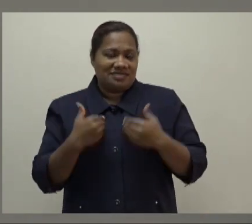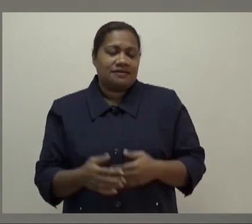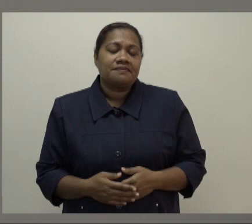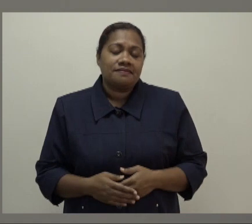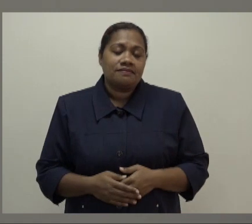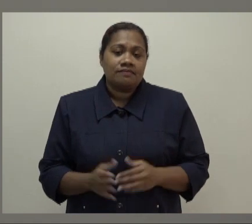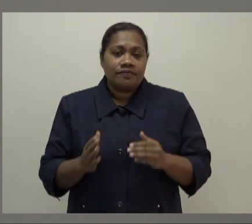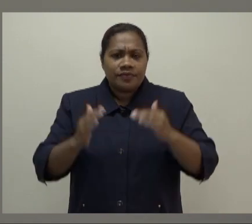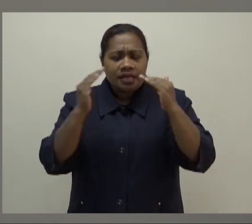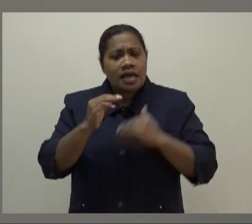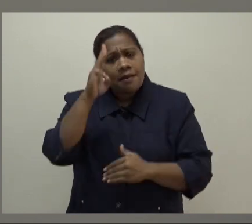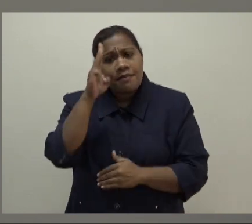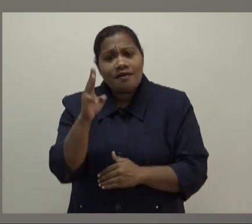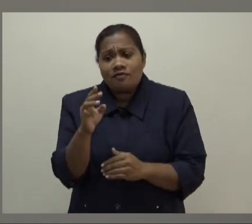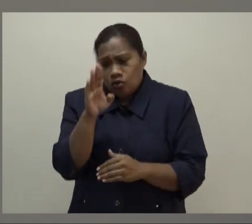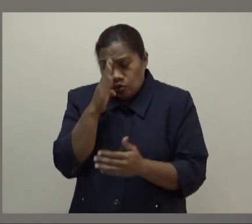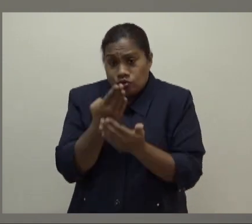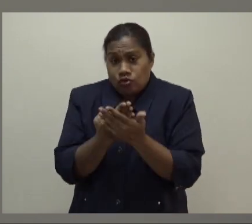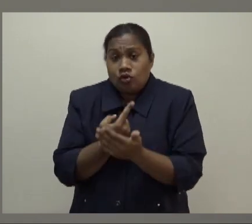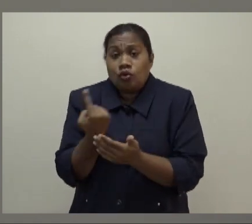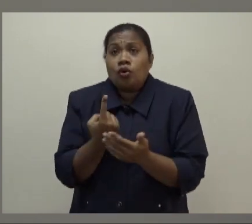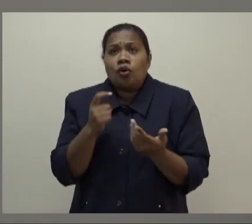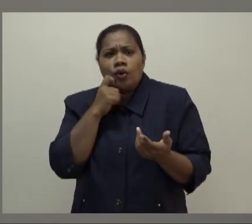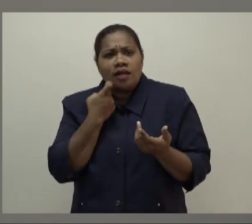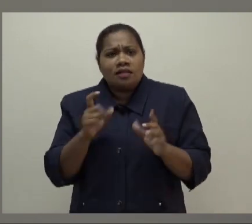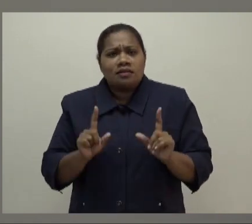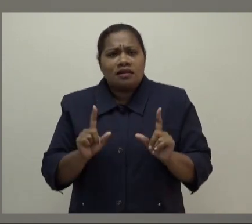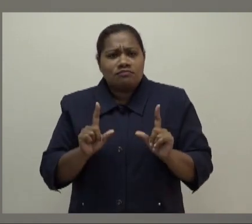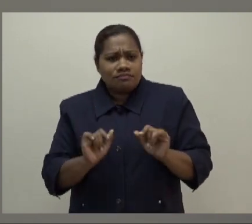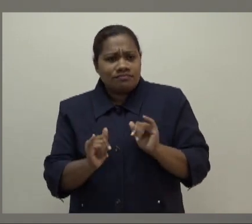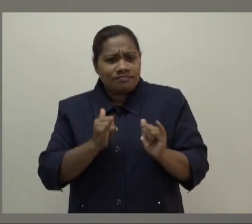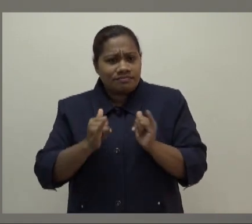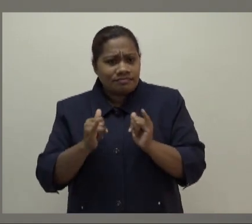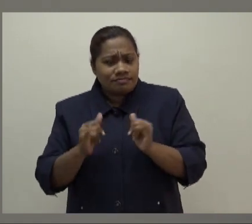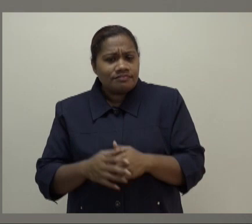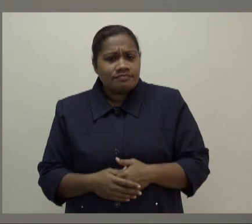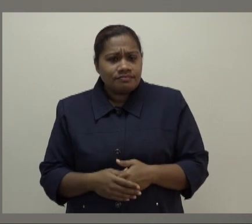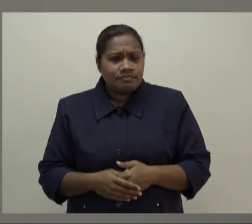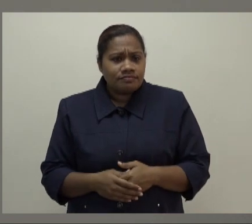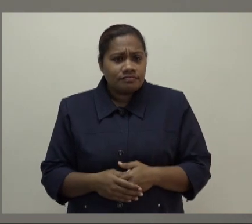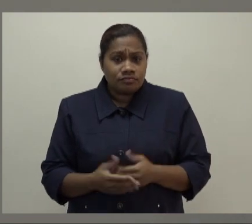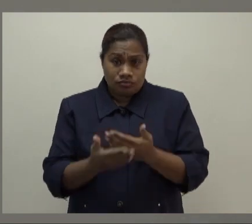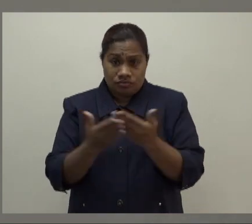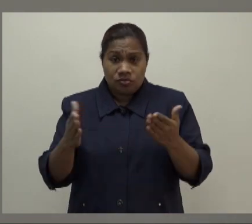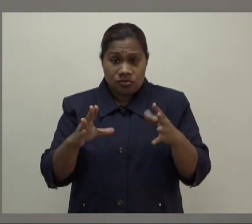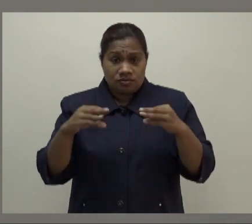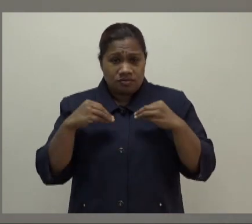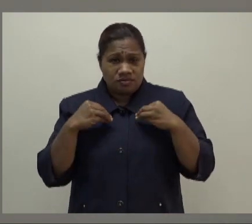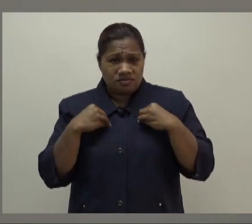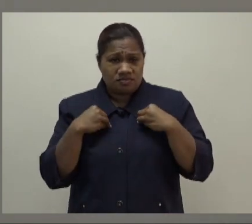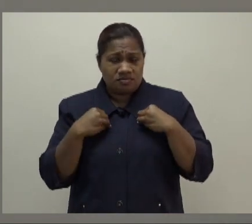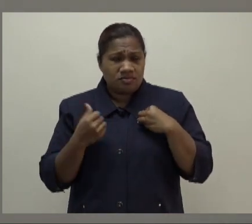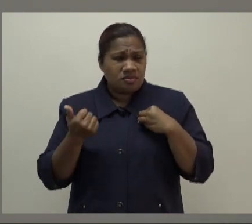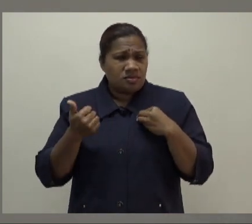those students who might be seeking for a compassionate pass, have you received any application or interest in that area